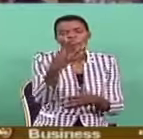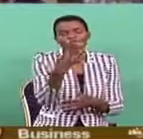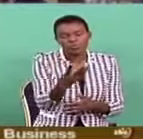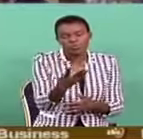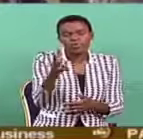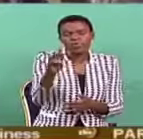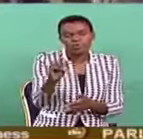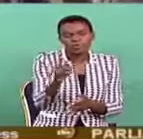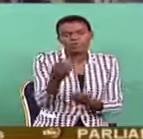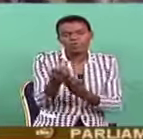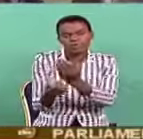ZBC News, Harare.